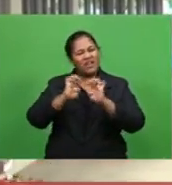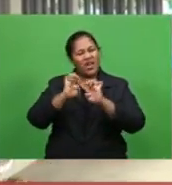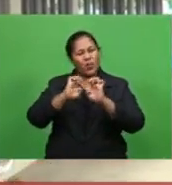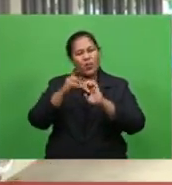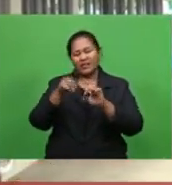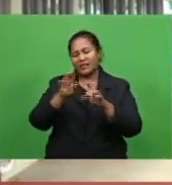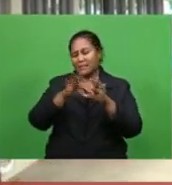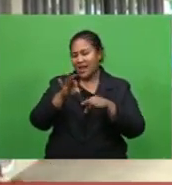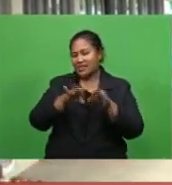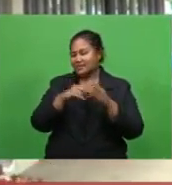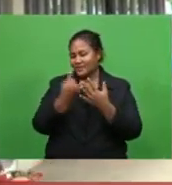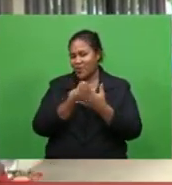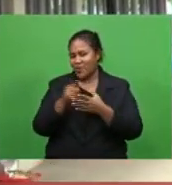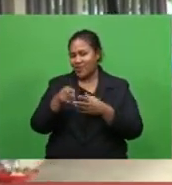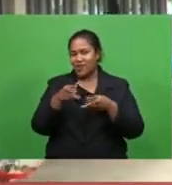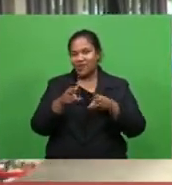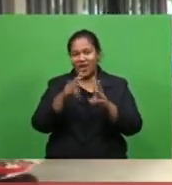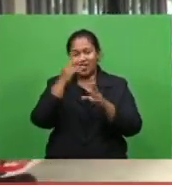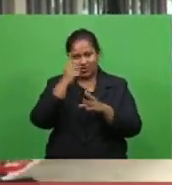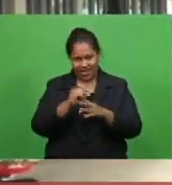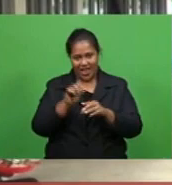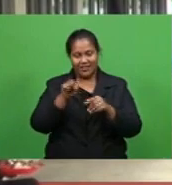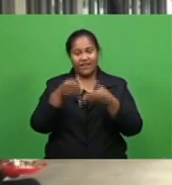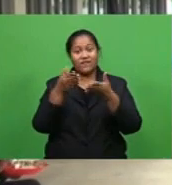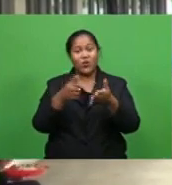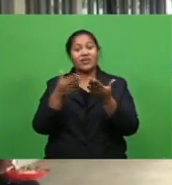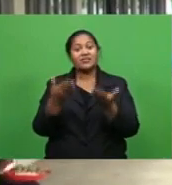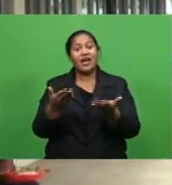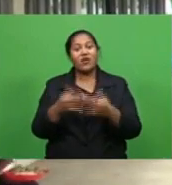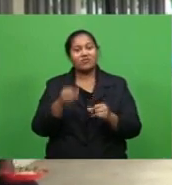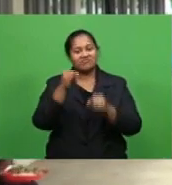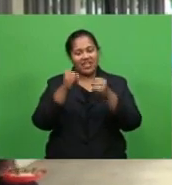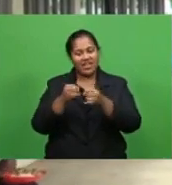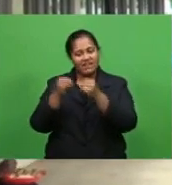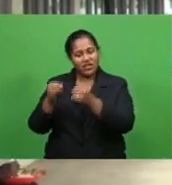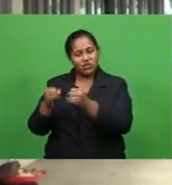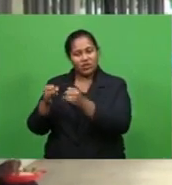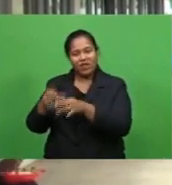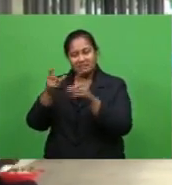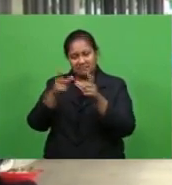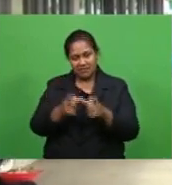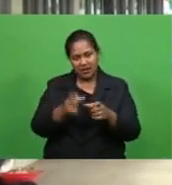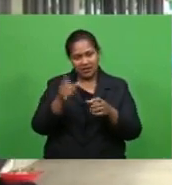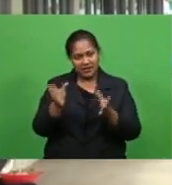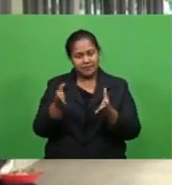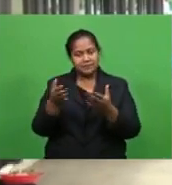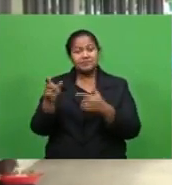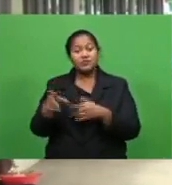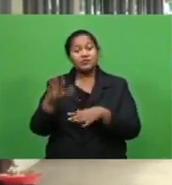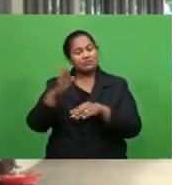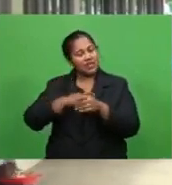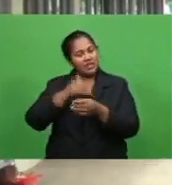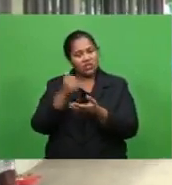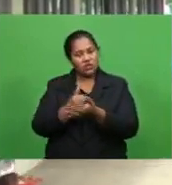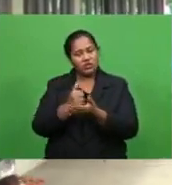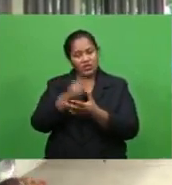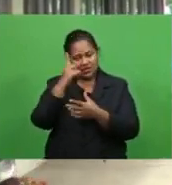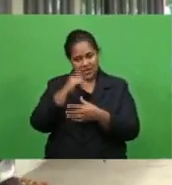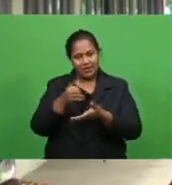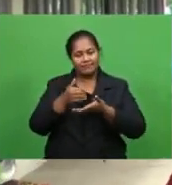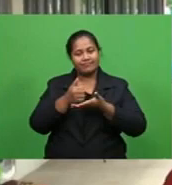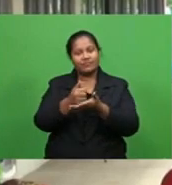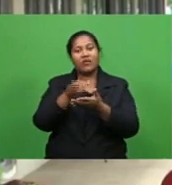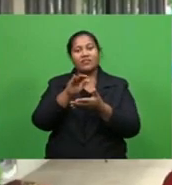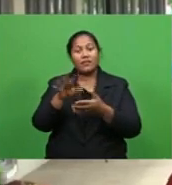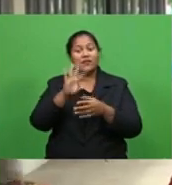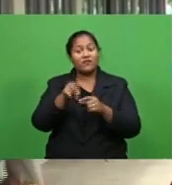only key areas that I'm going to focus now individual players analyze them and evaluate them then